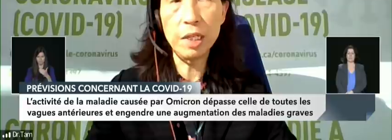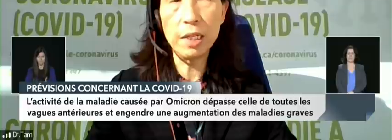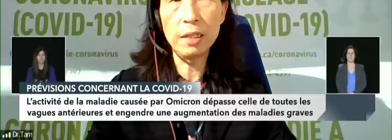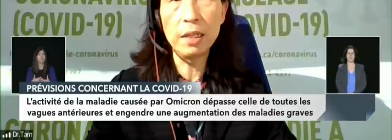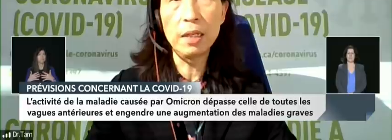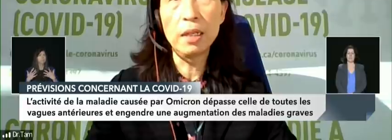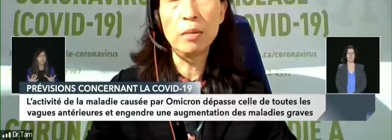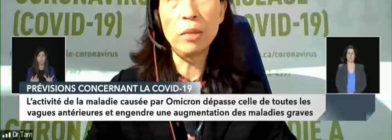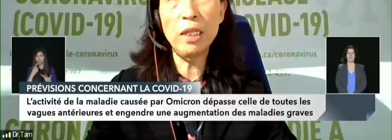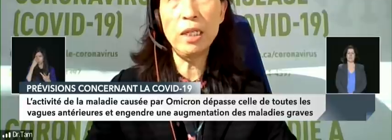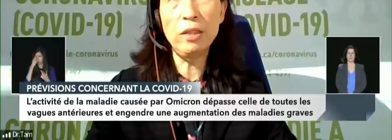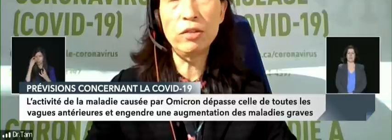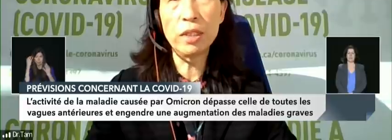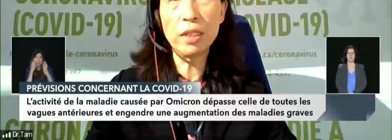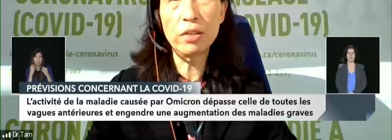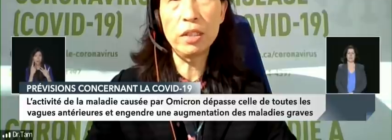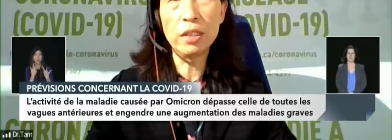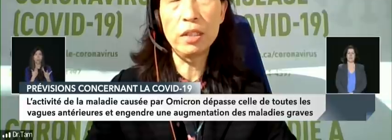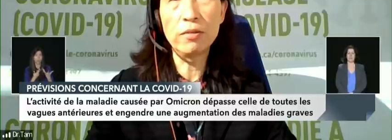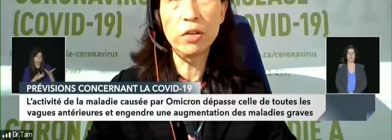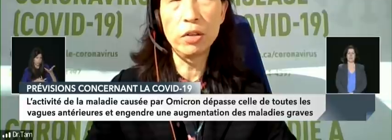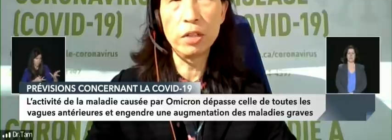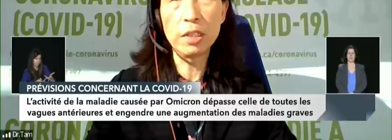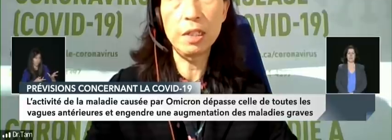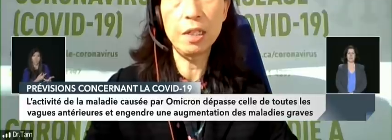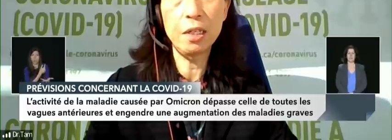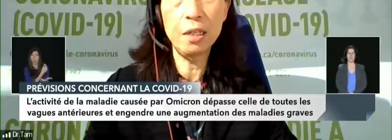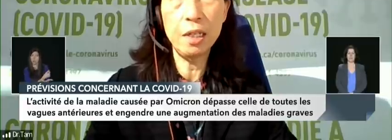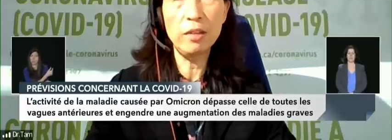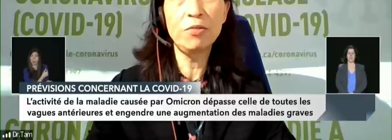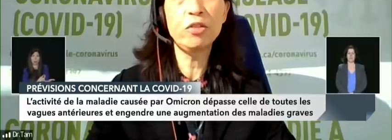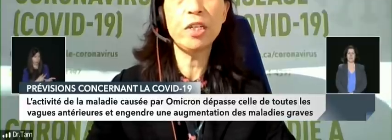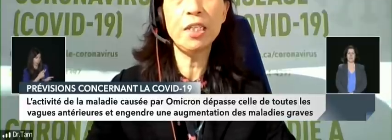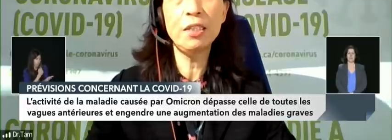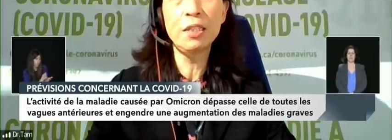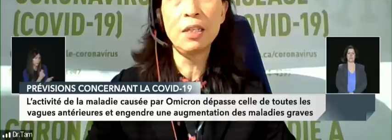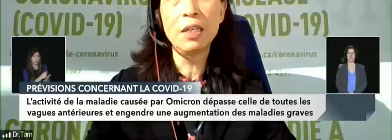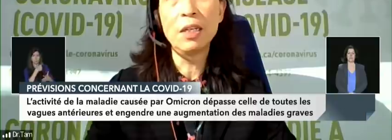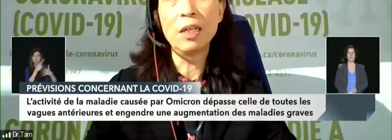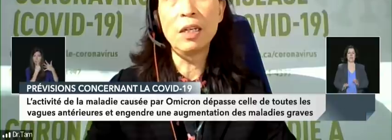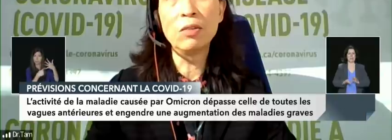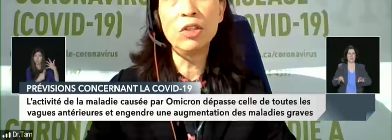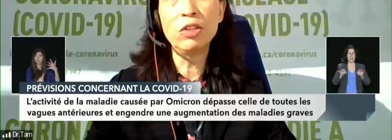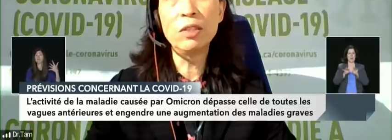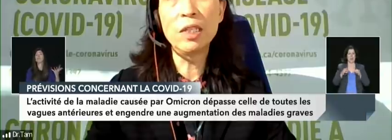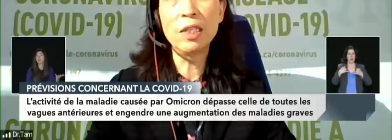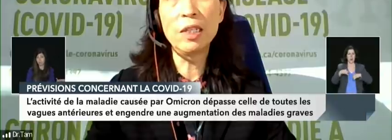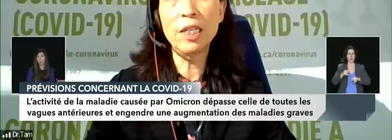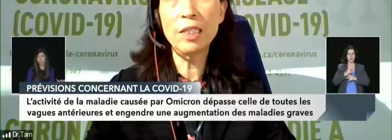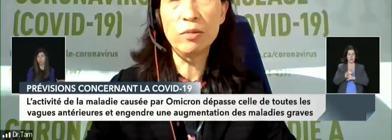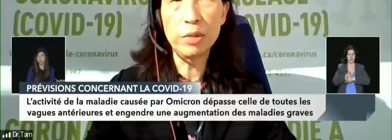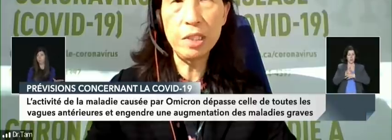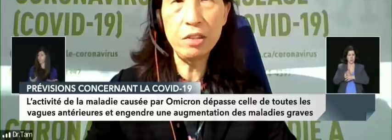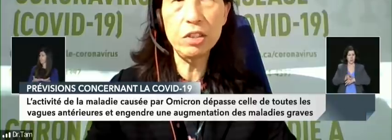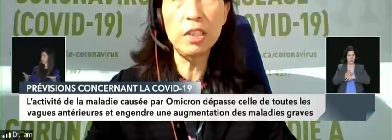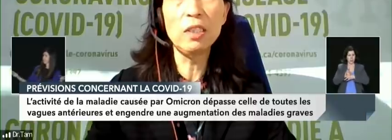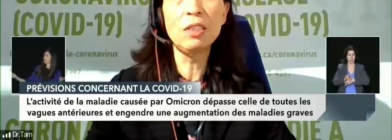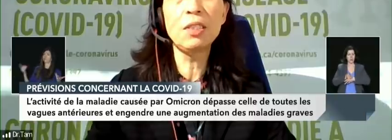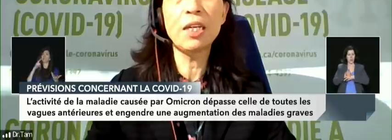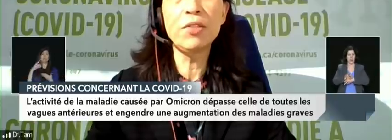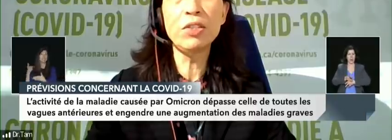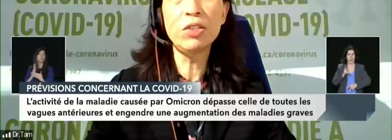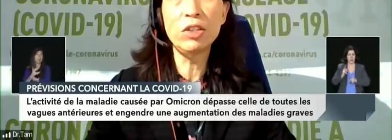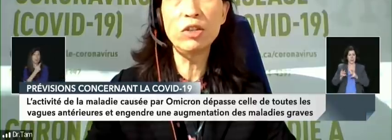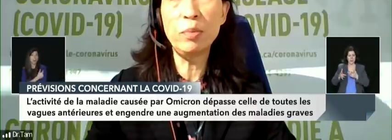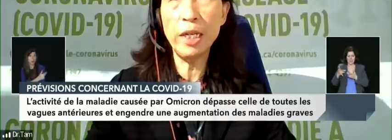system. And many jurisdictions, of course, have tried reducing elective procedures,